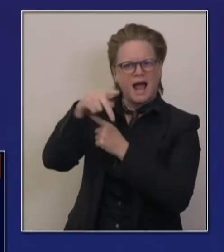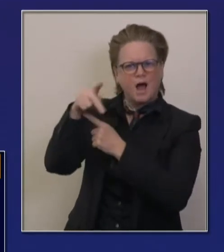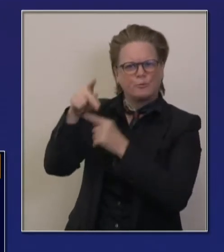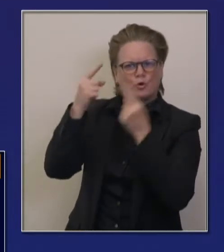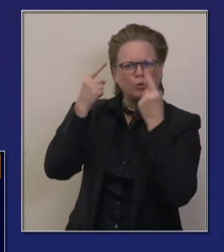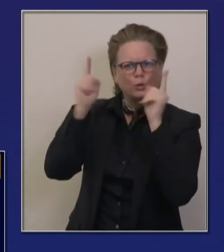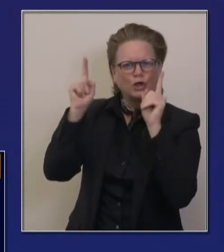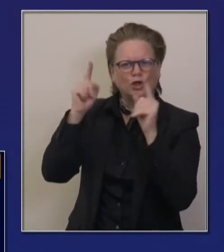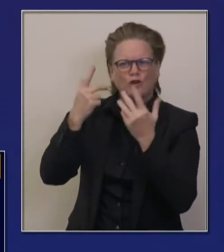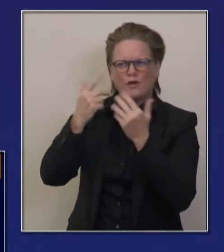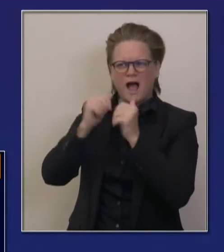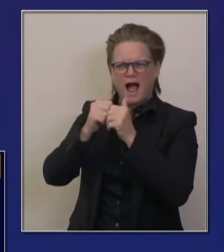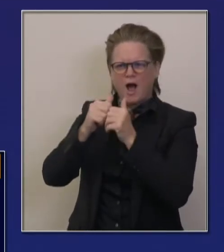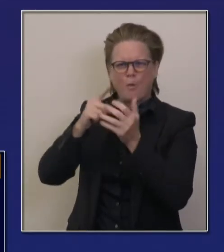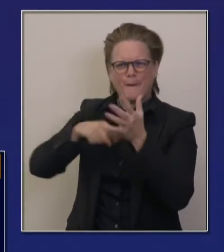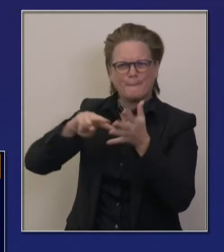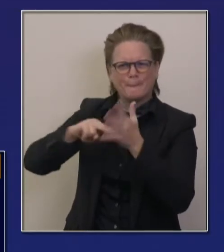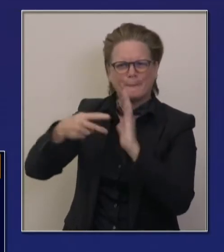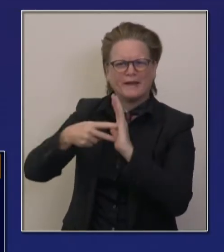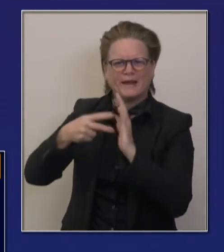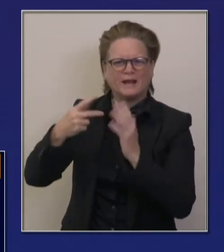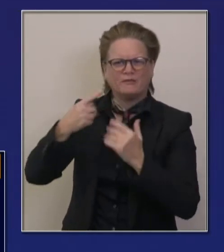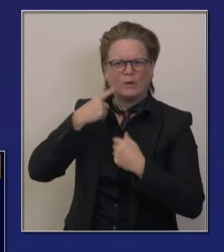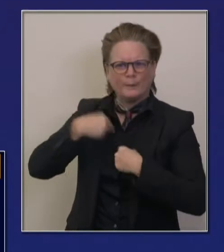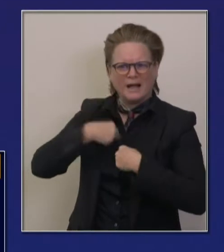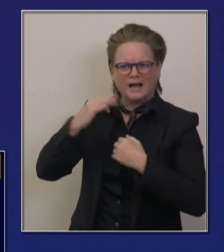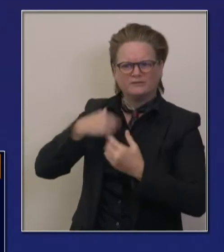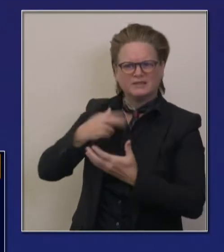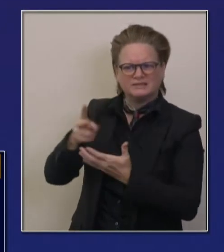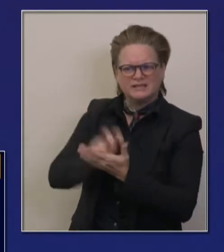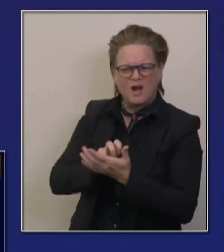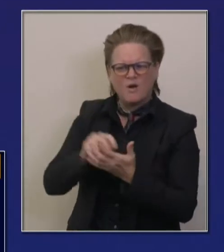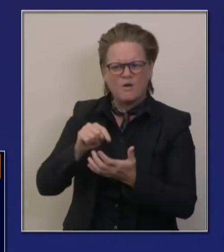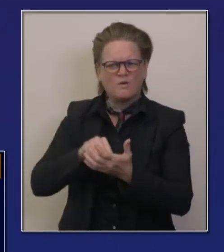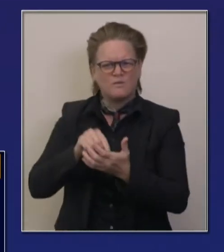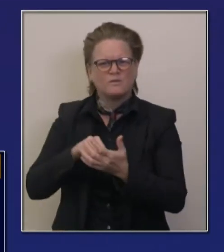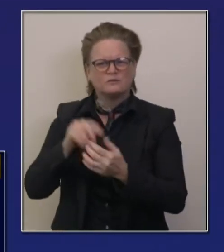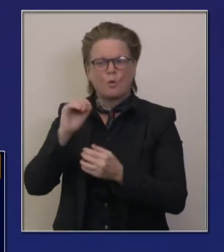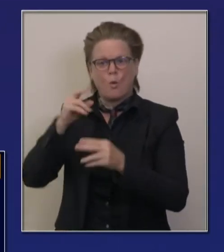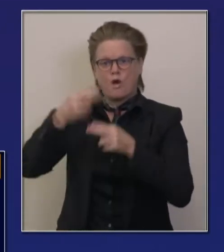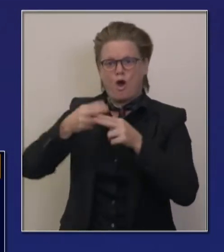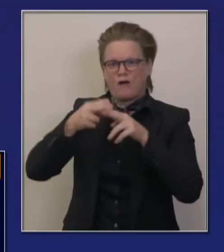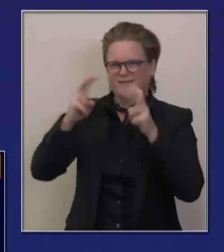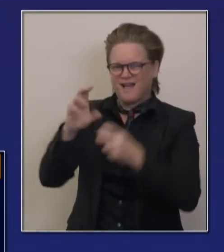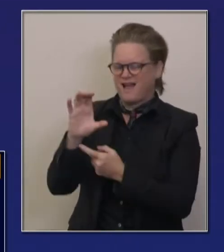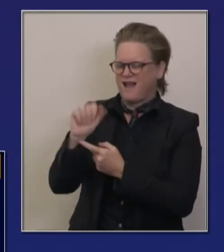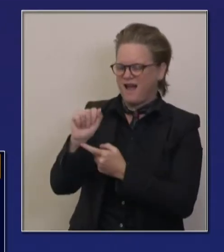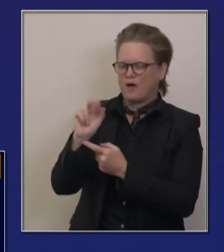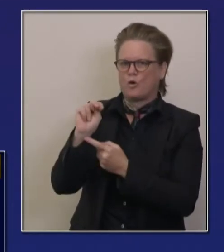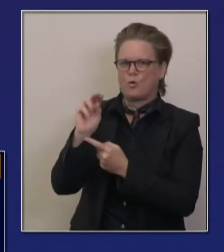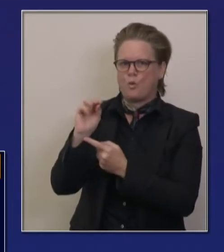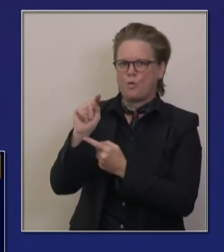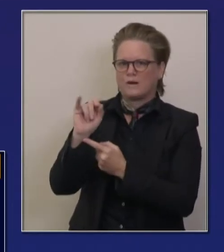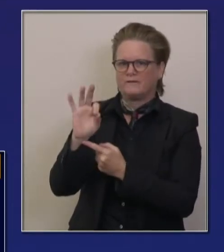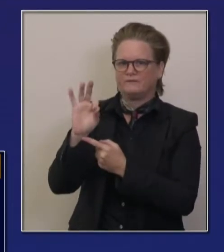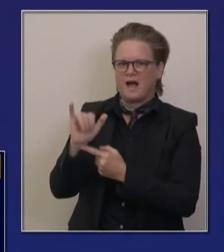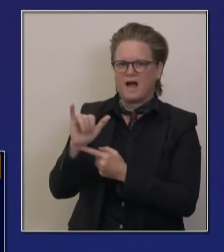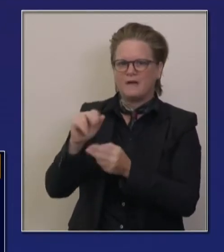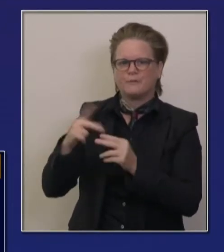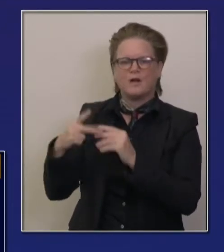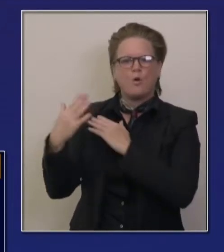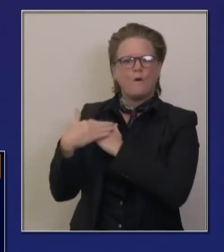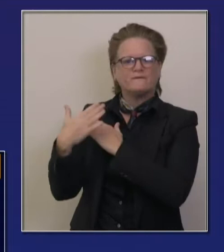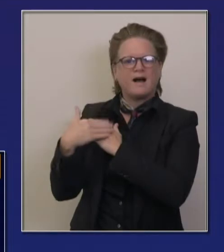Notify and whether or not it's something that you want to add to your, you know, just